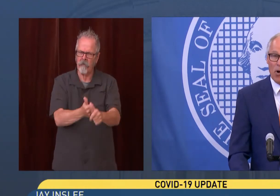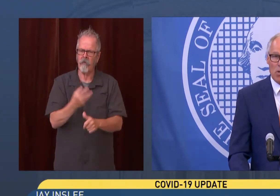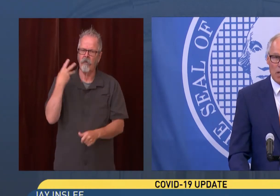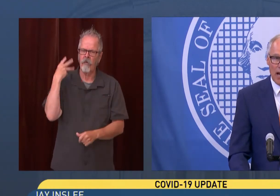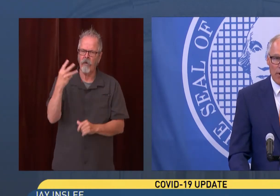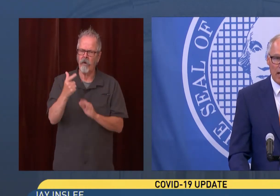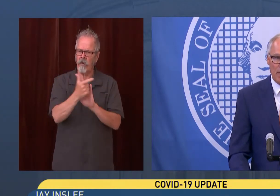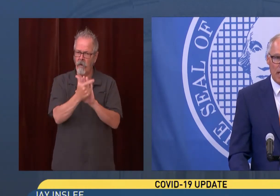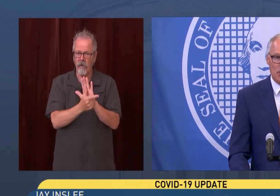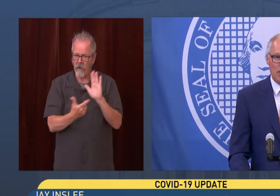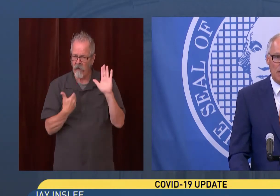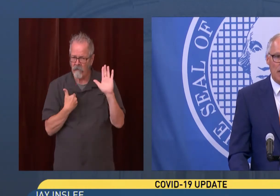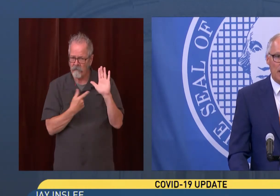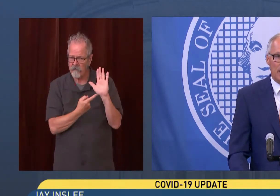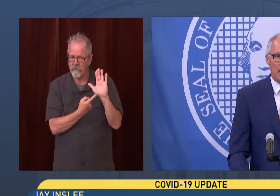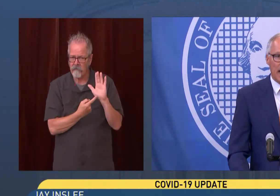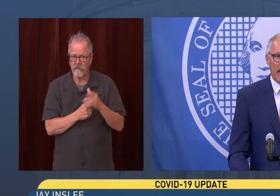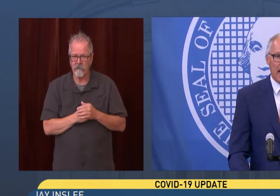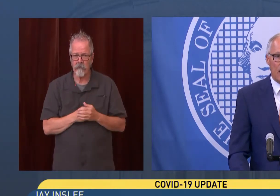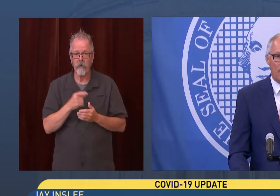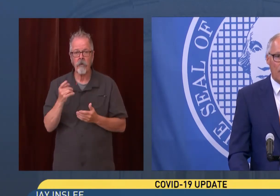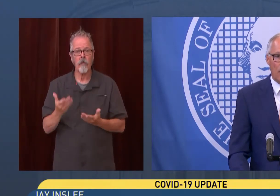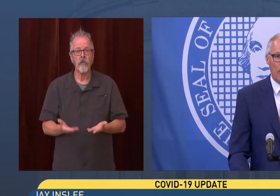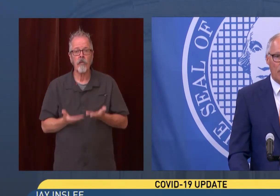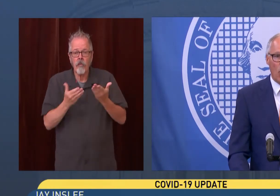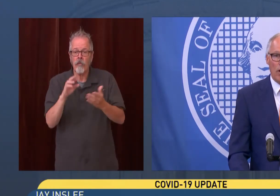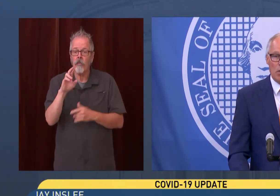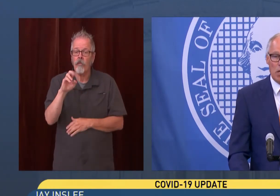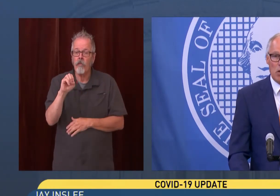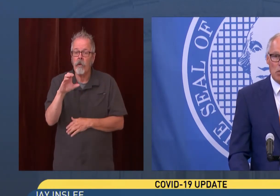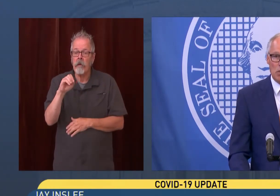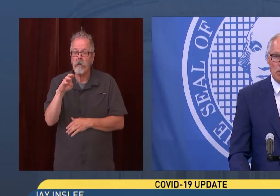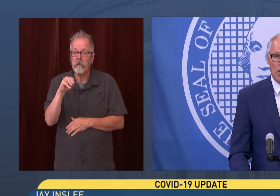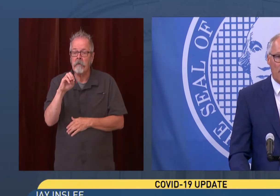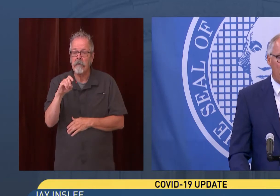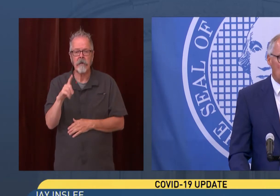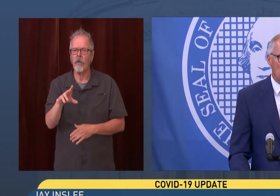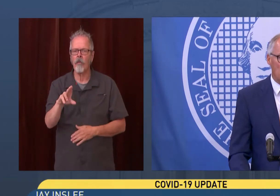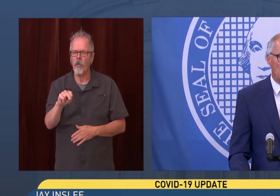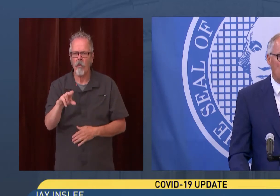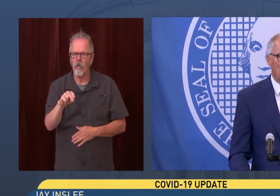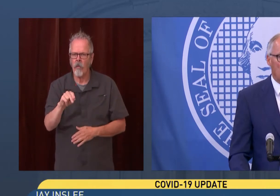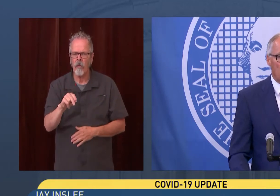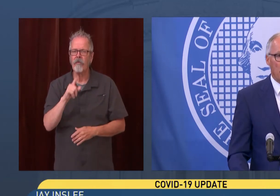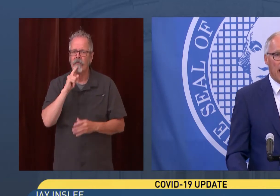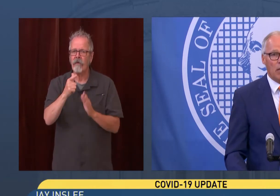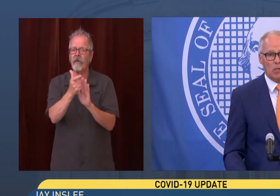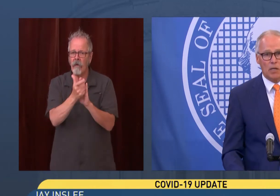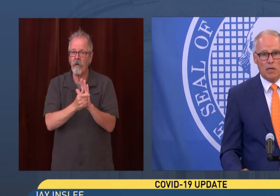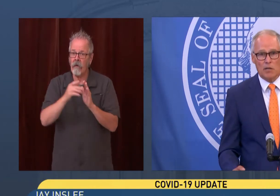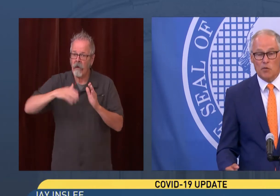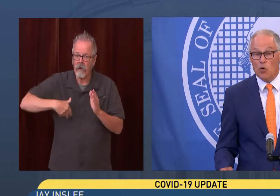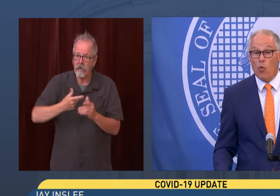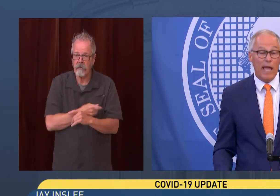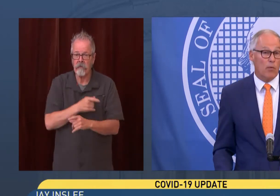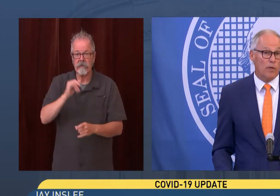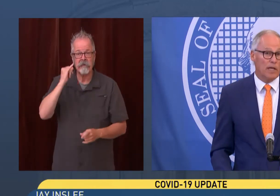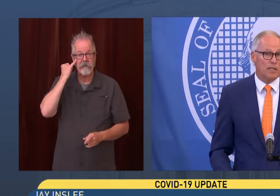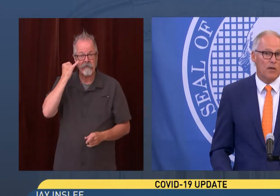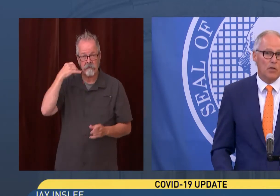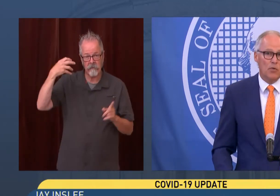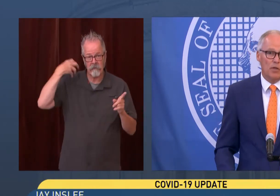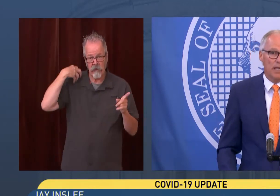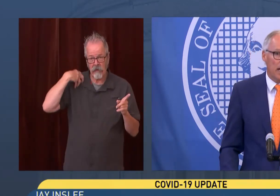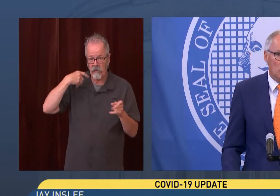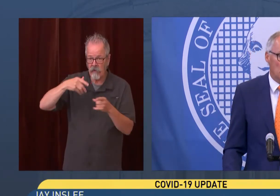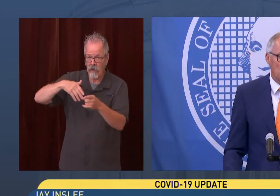That part is not a recommendation. And if your employer says, you're not vaccinated, you need to put on a mask. They're right when